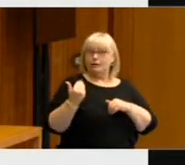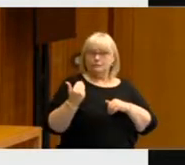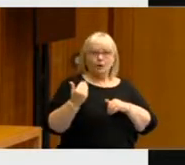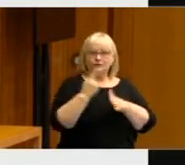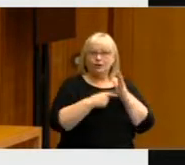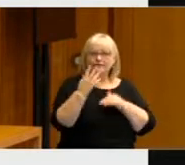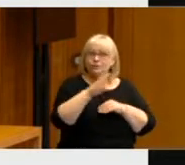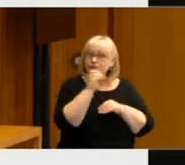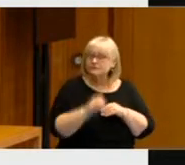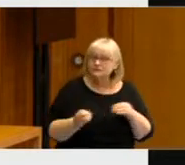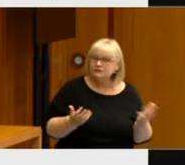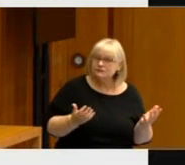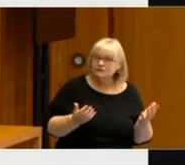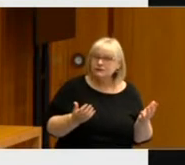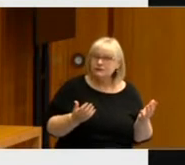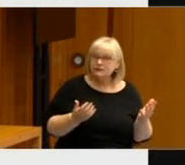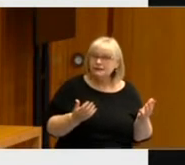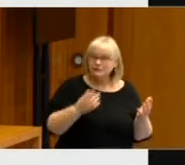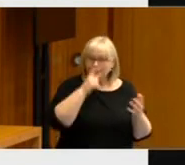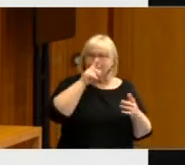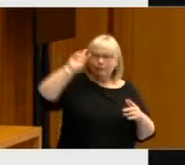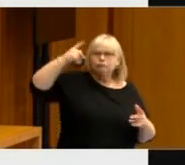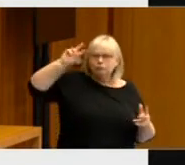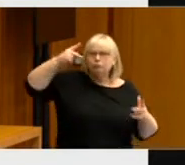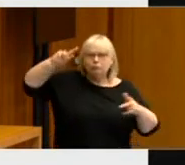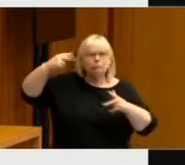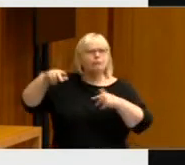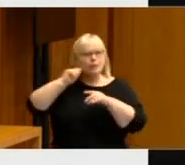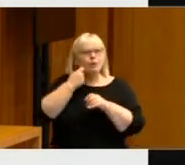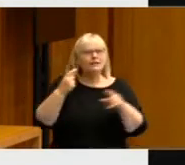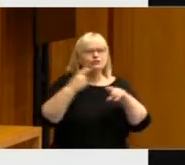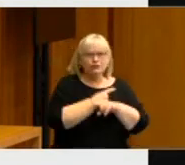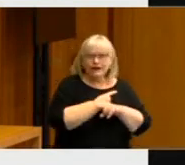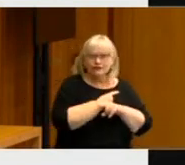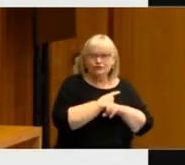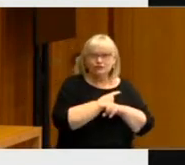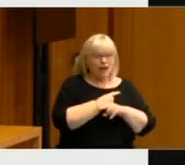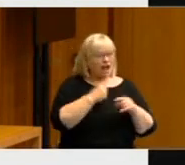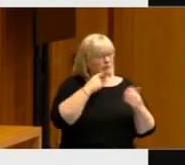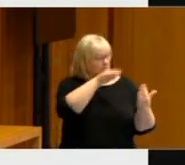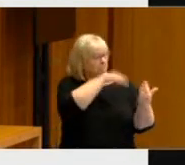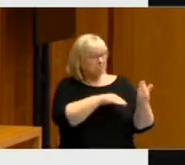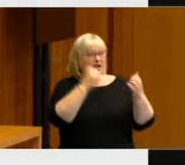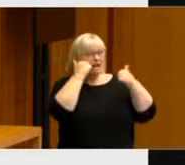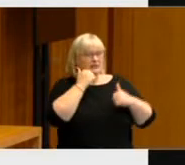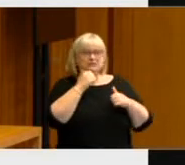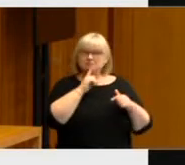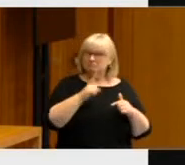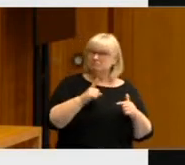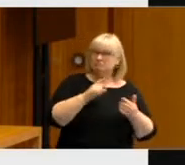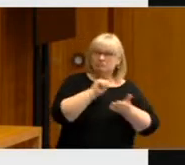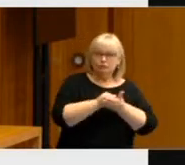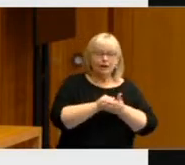40%. And we see a number of indicators all pointing in a similar direction. There's an